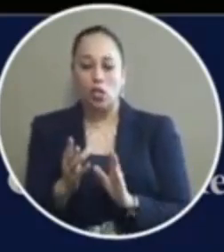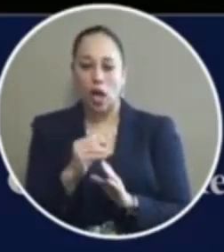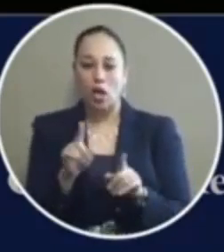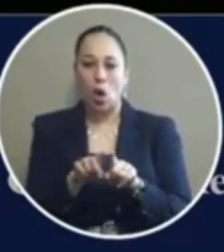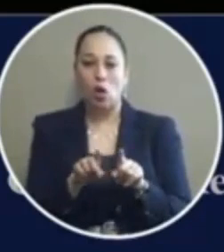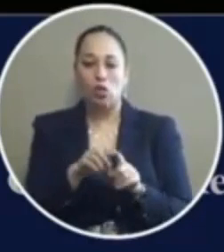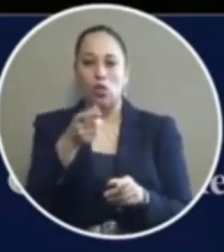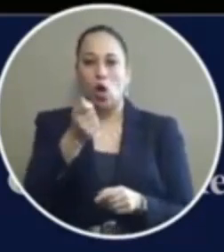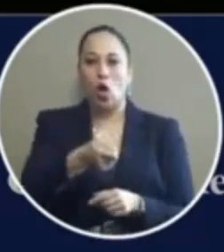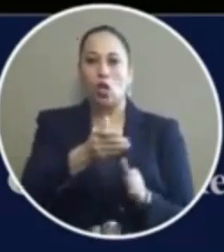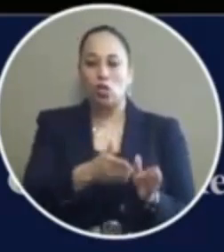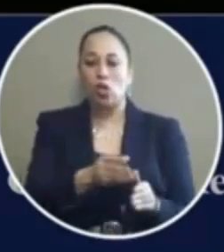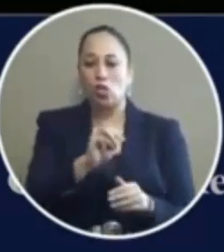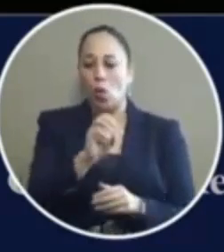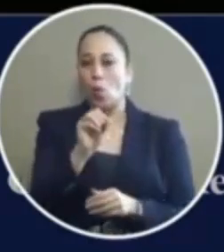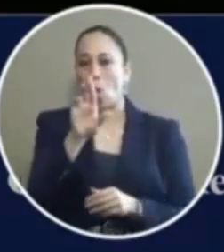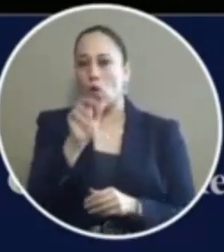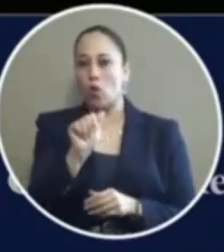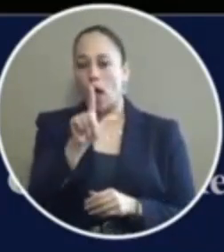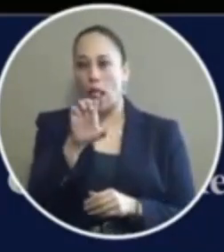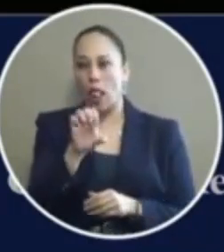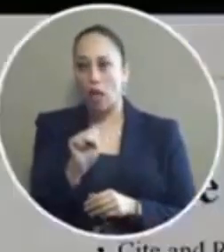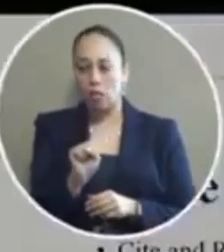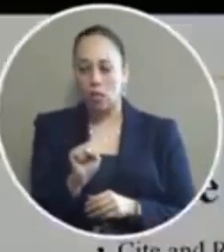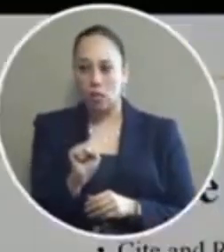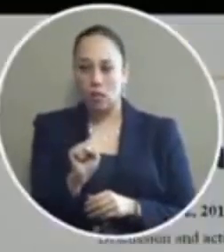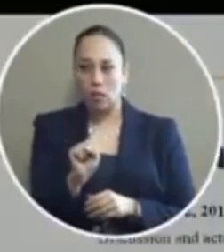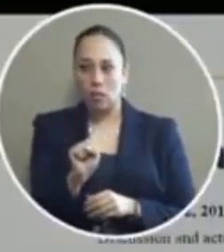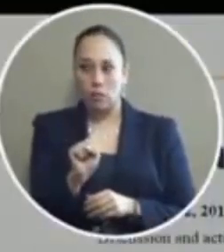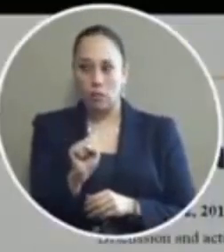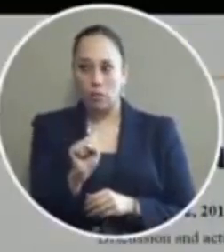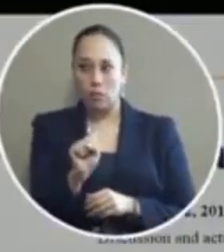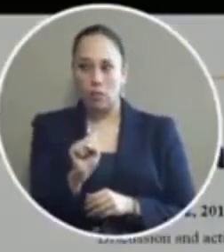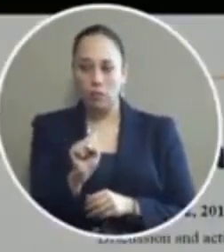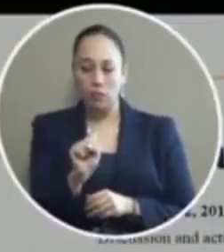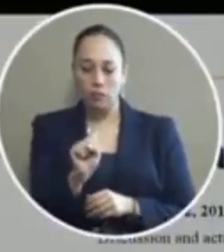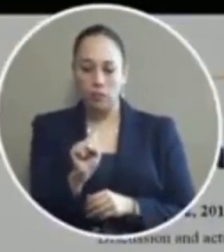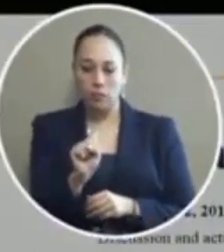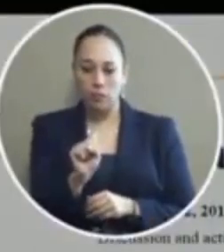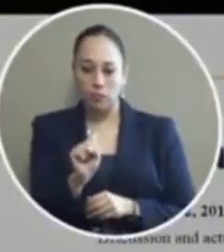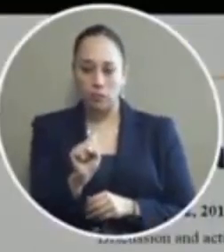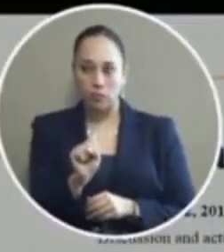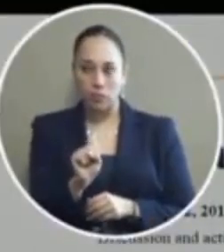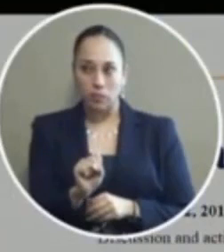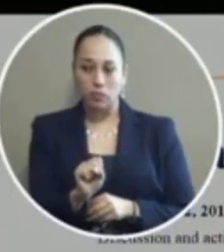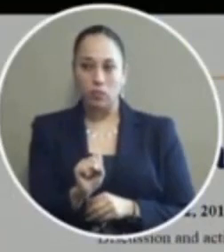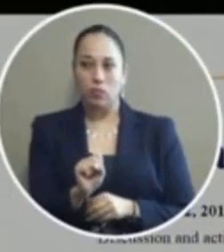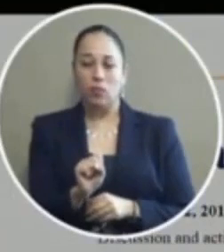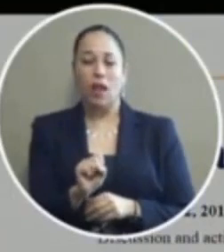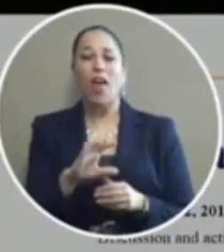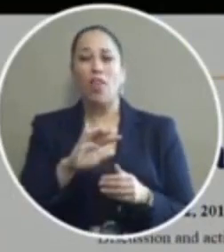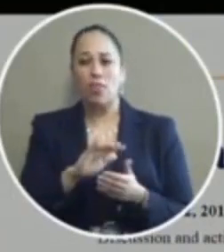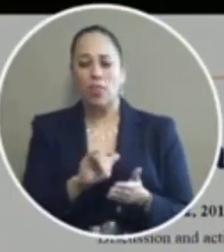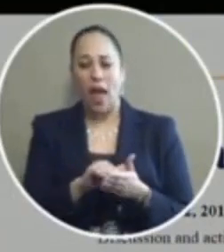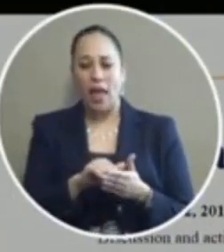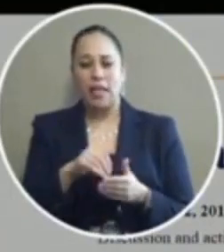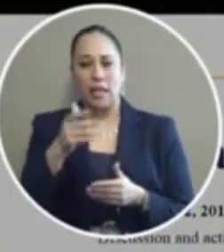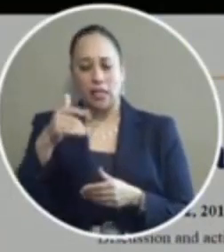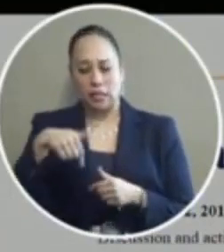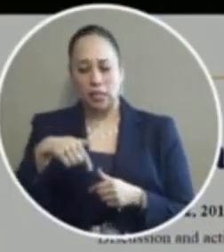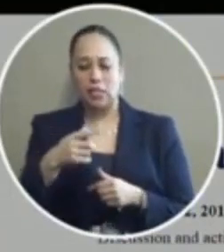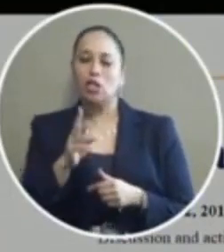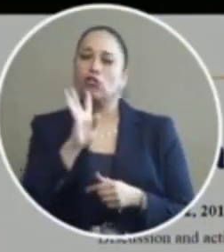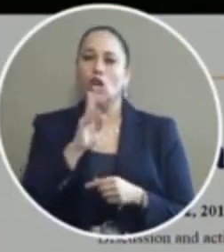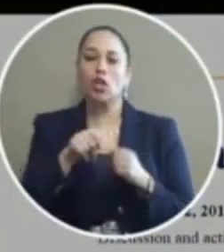judge Morales if we could go to the third slide please the third slide talks about on the